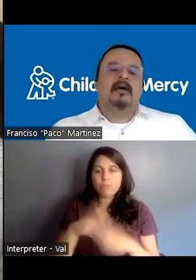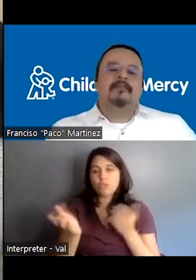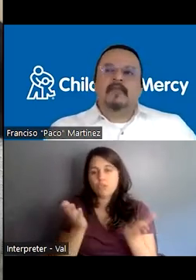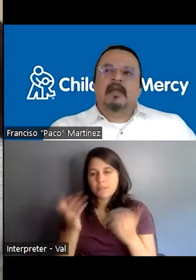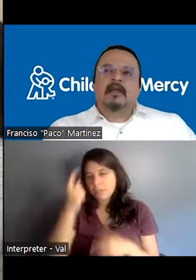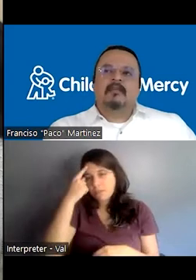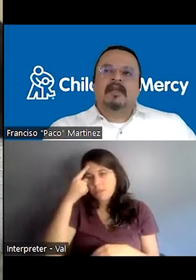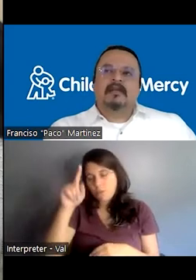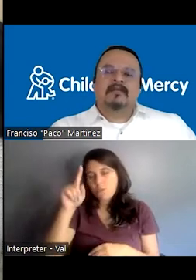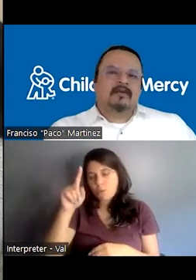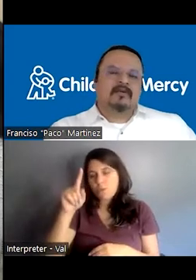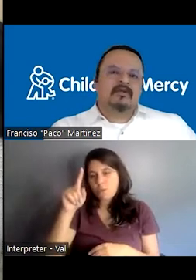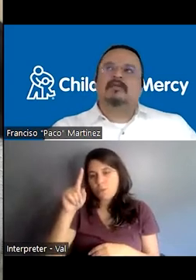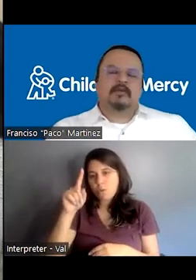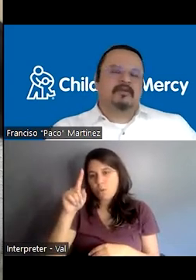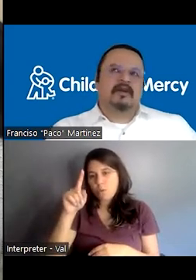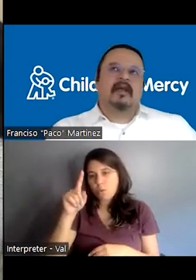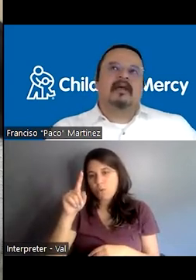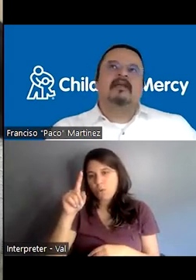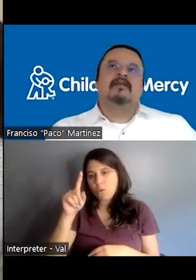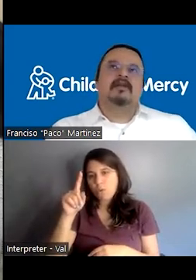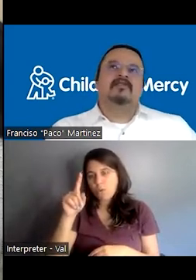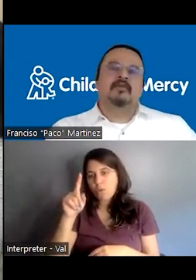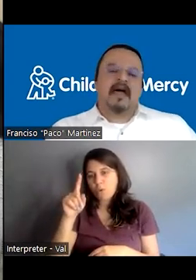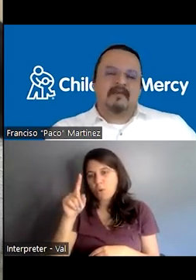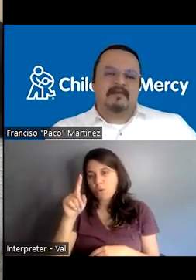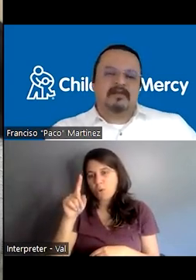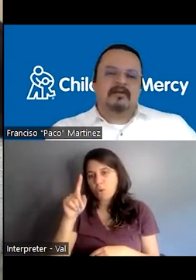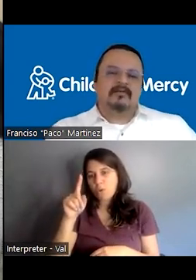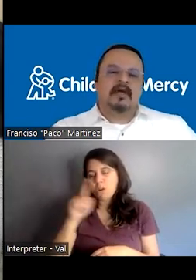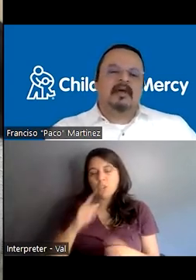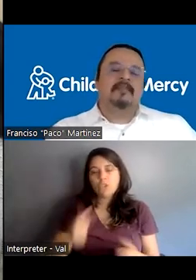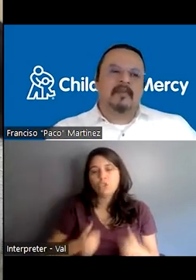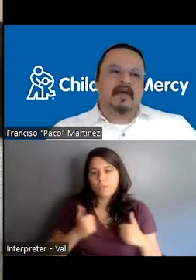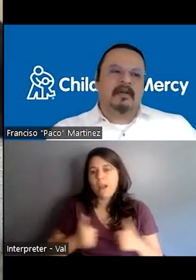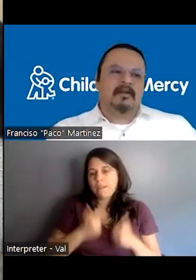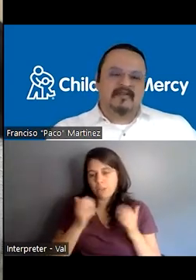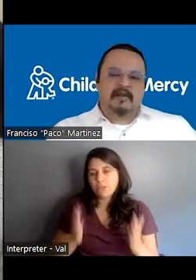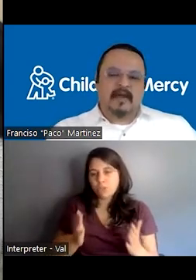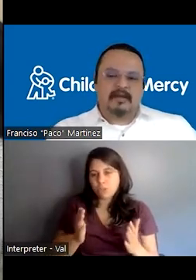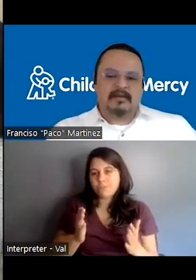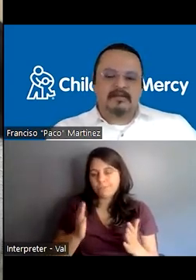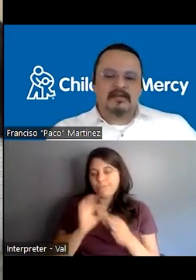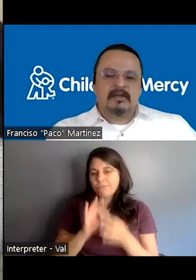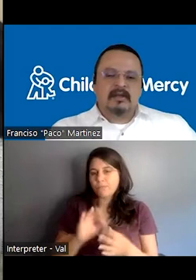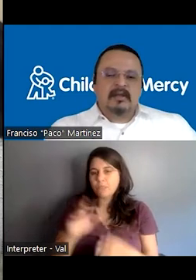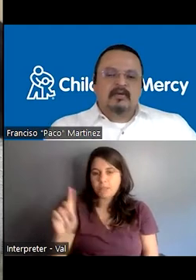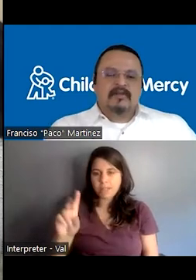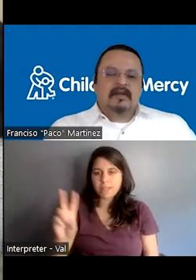victims or sorry, survivors of domestic violence.